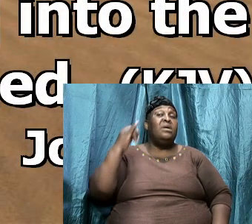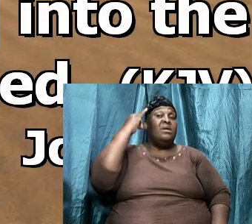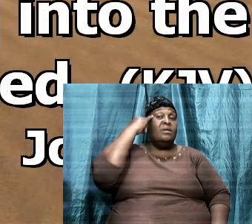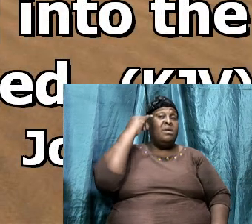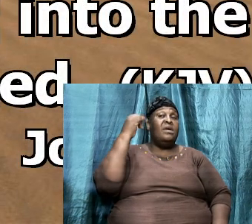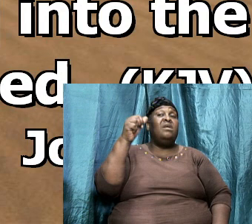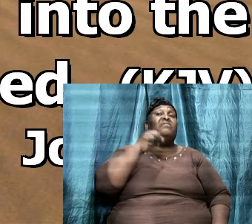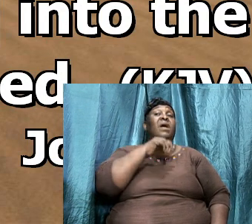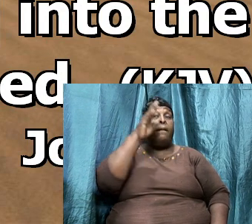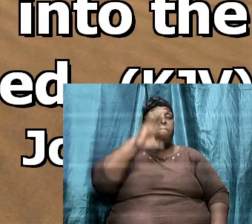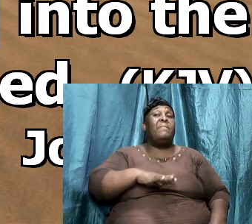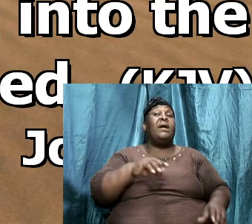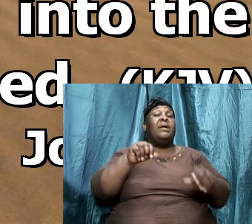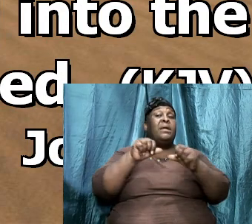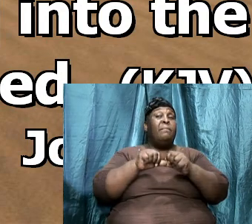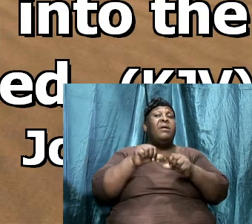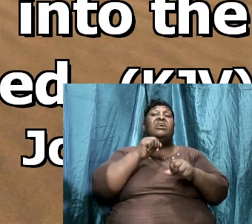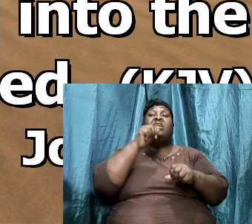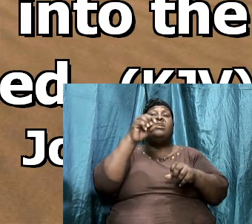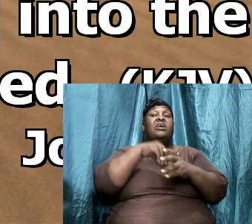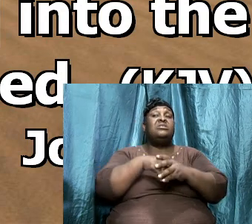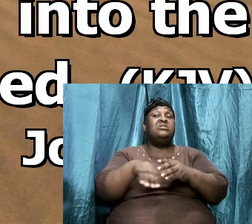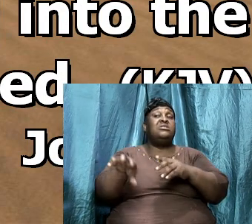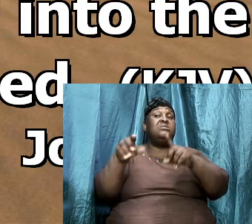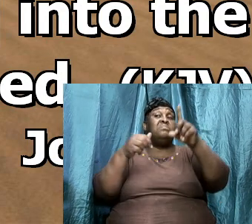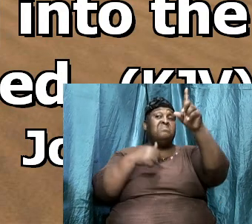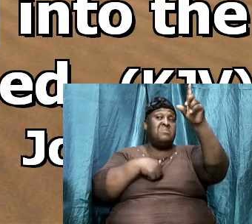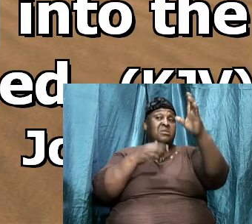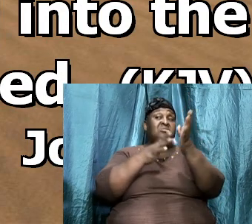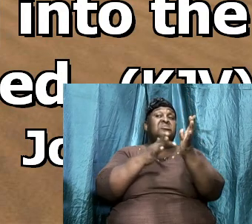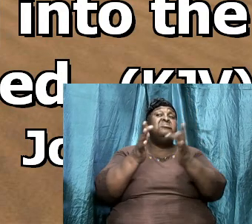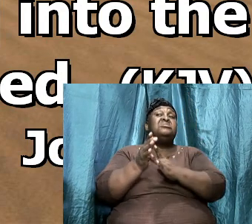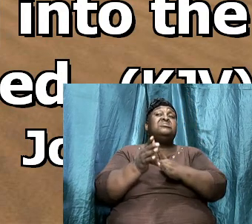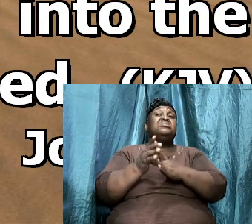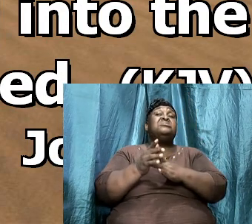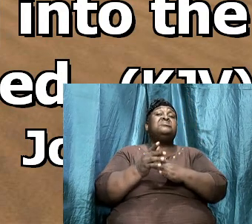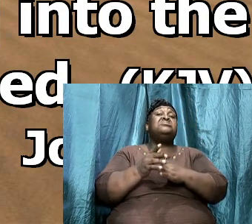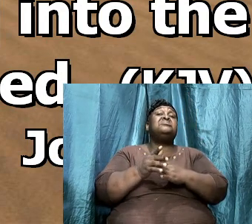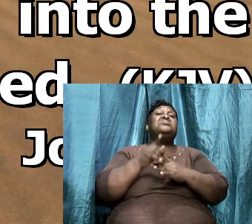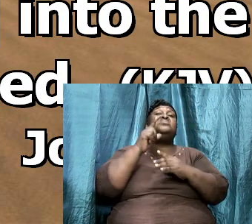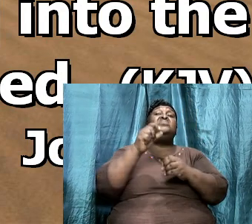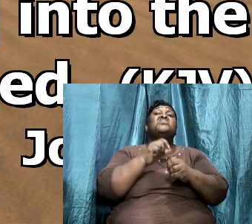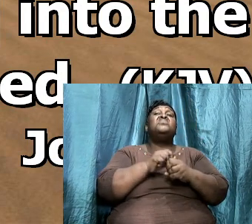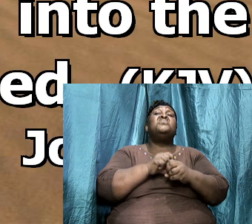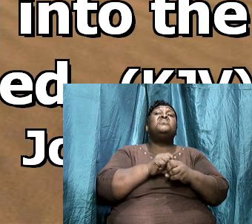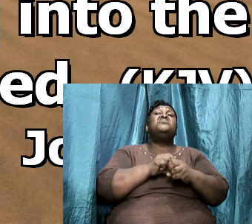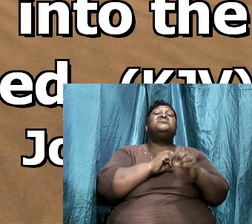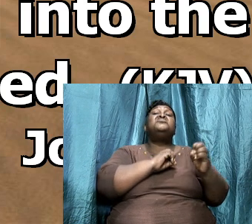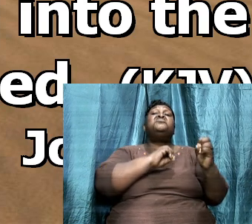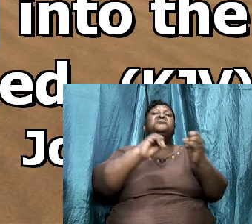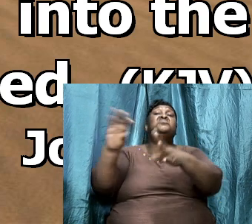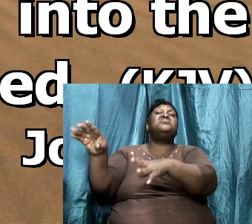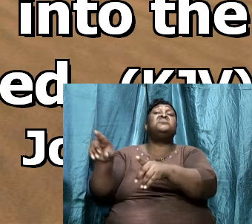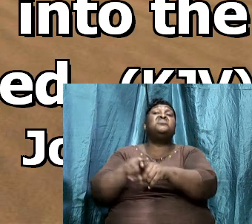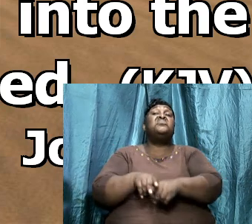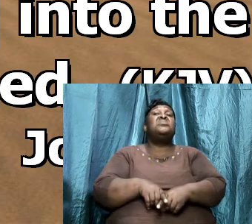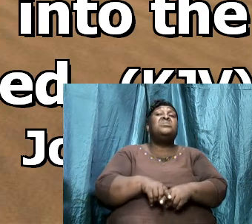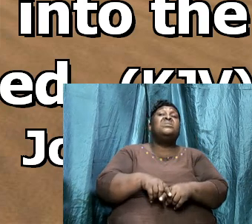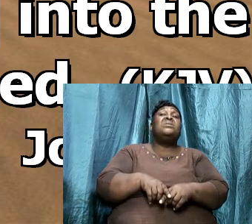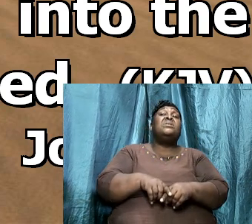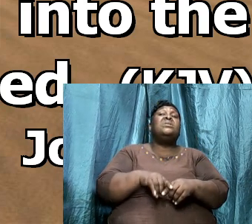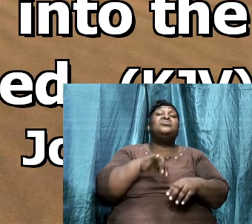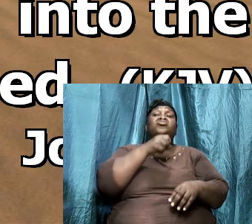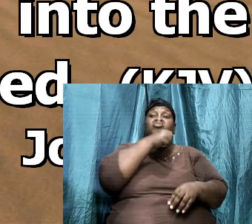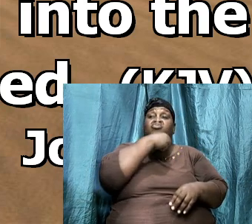if a man abide not in me he is cast forth as a branch and is withered